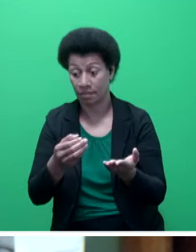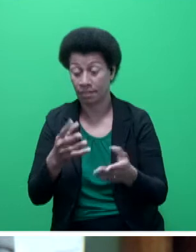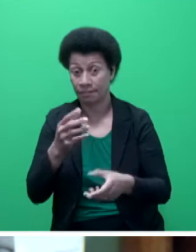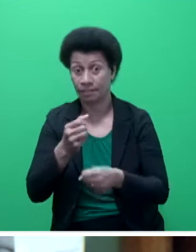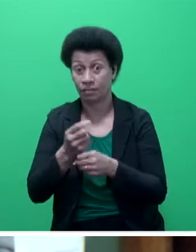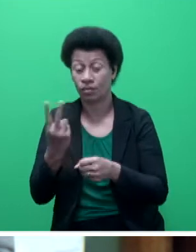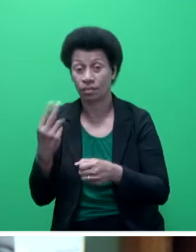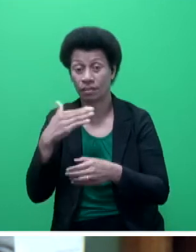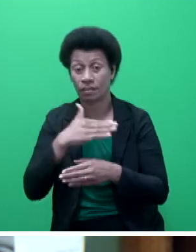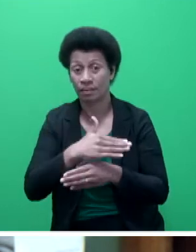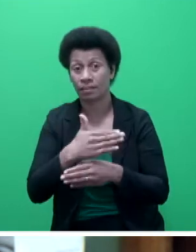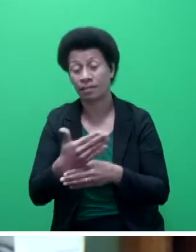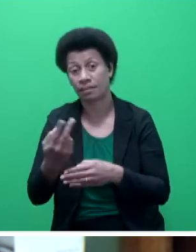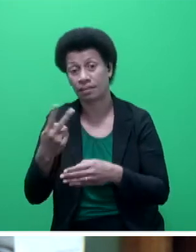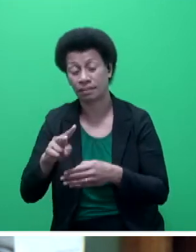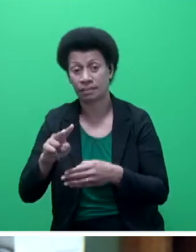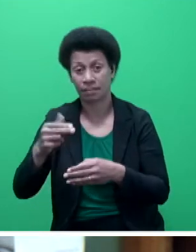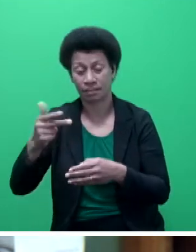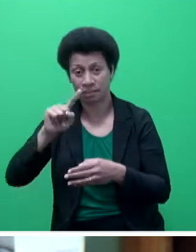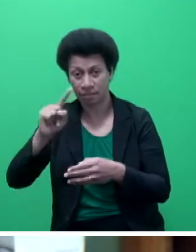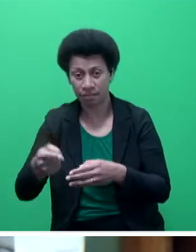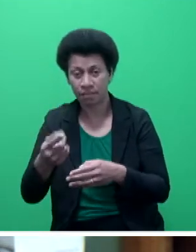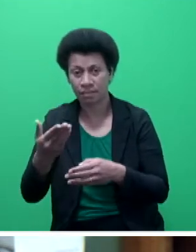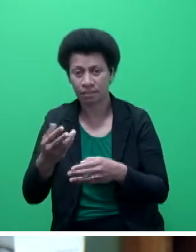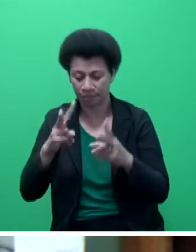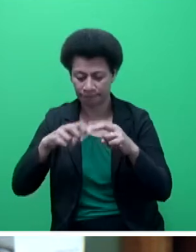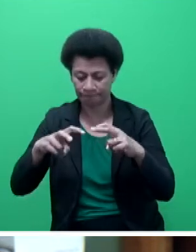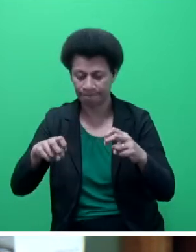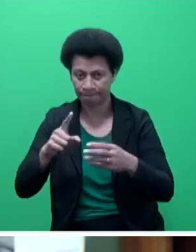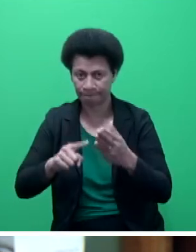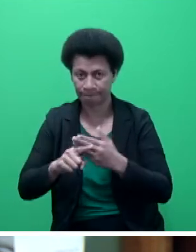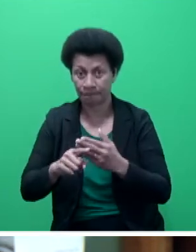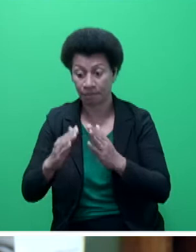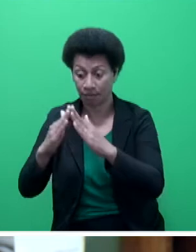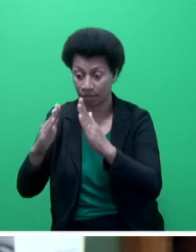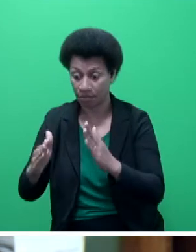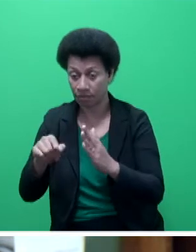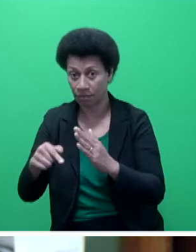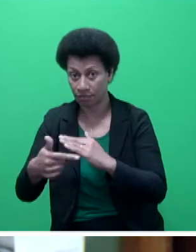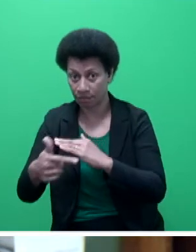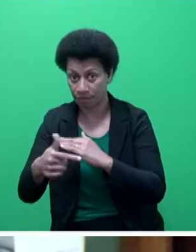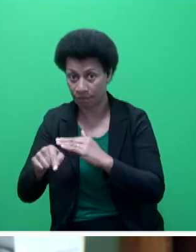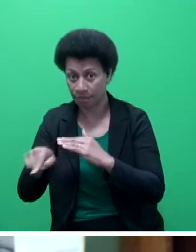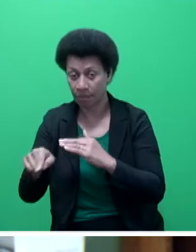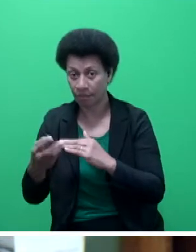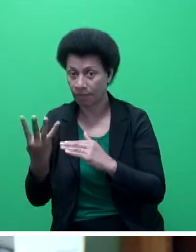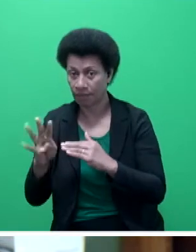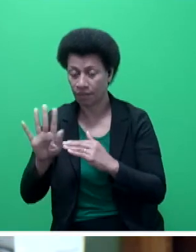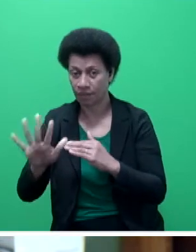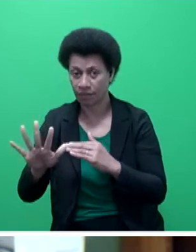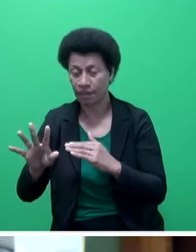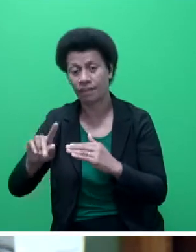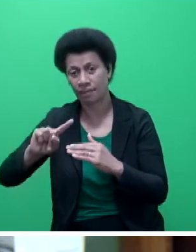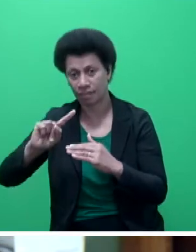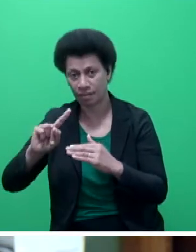,053 individuals were living in poverty at the time of the survey. Furthermore, at the household level, 45,724